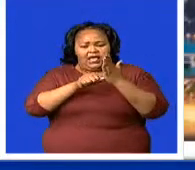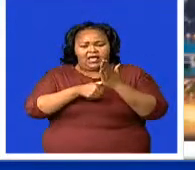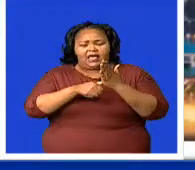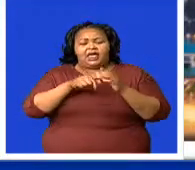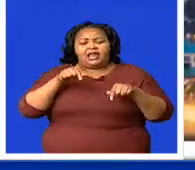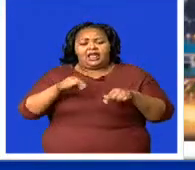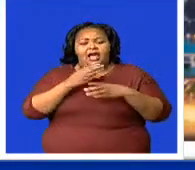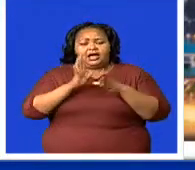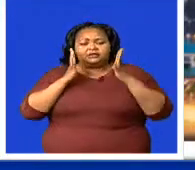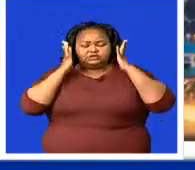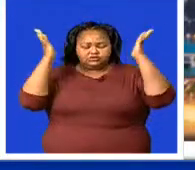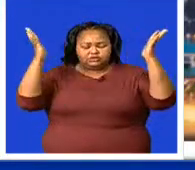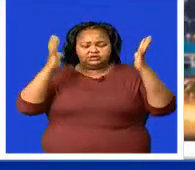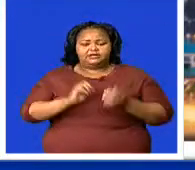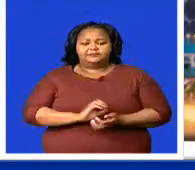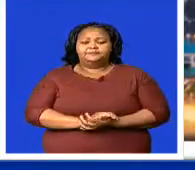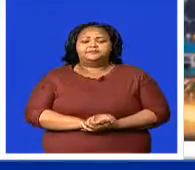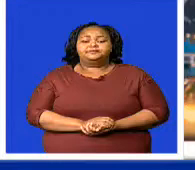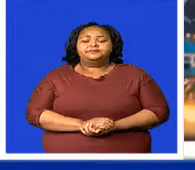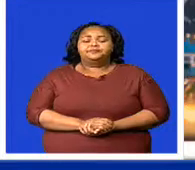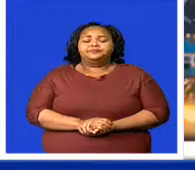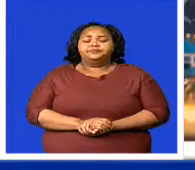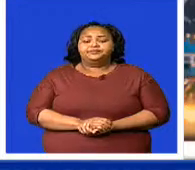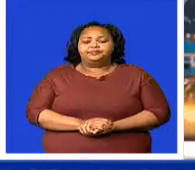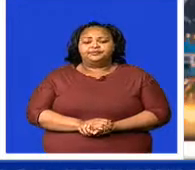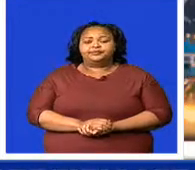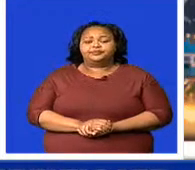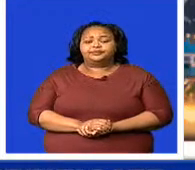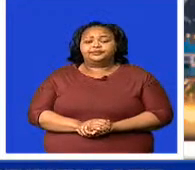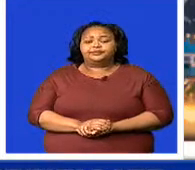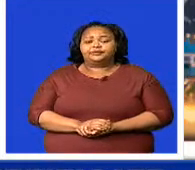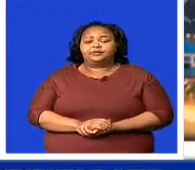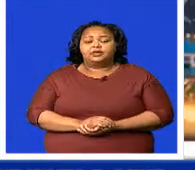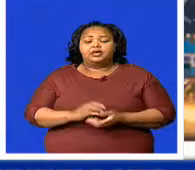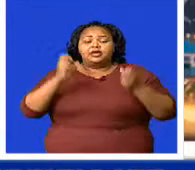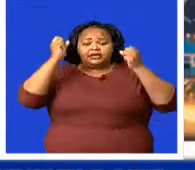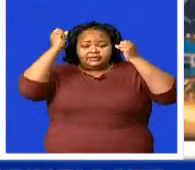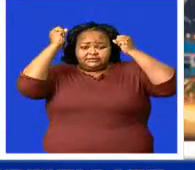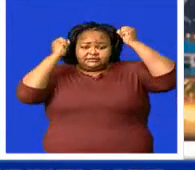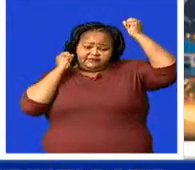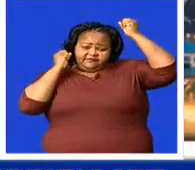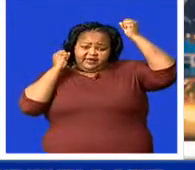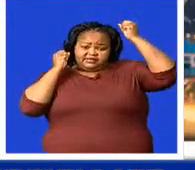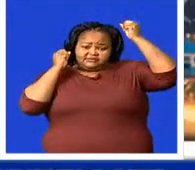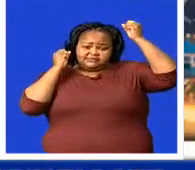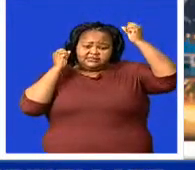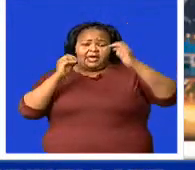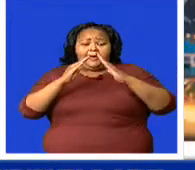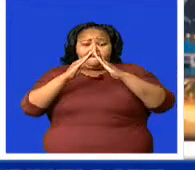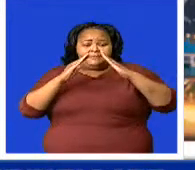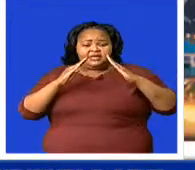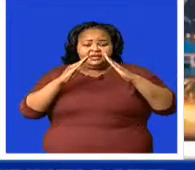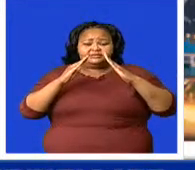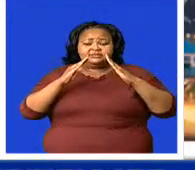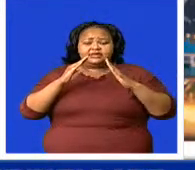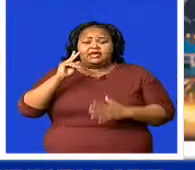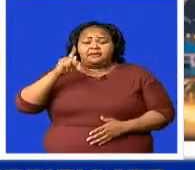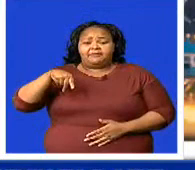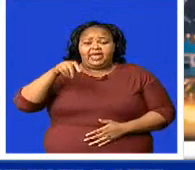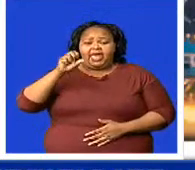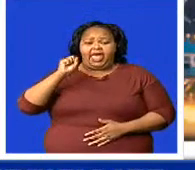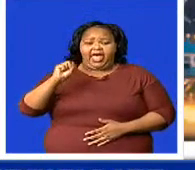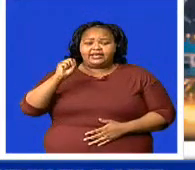And now the news in detail. Principal Secretary in the Ministry of Defence, Princess Talo,